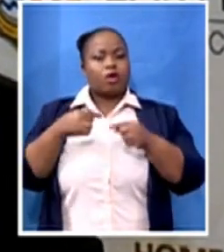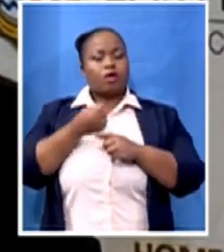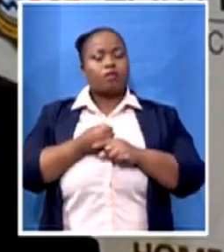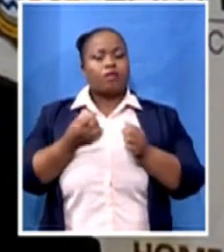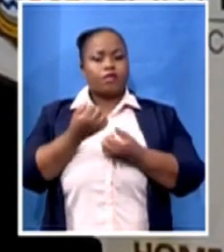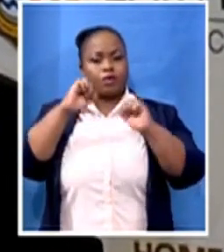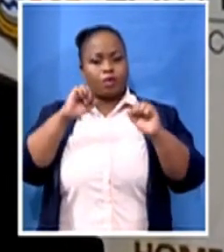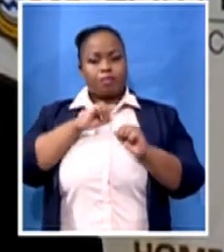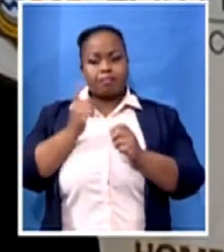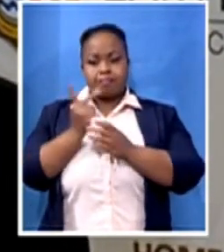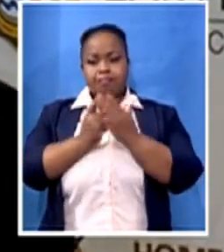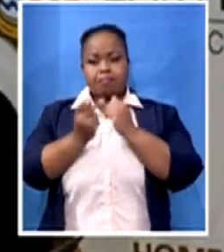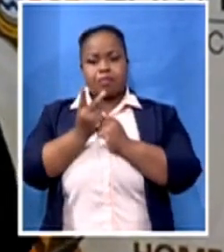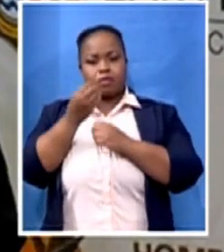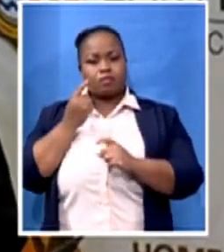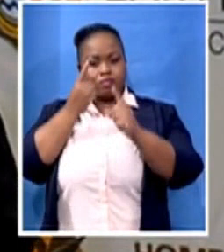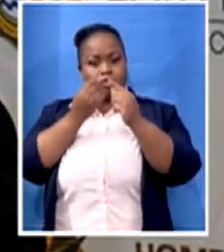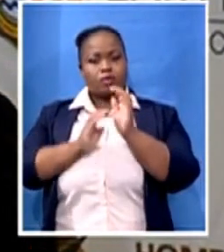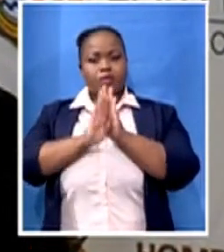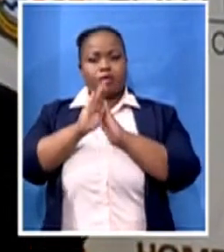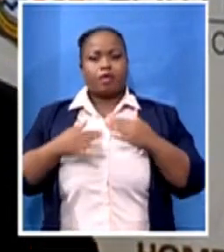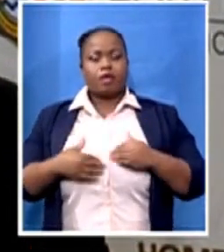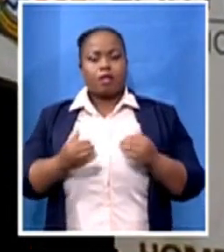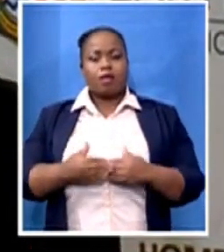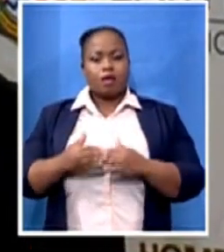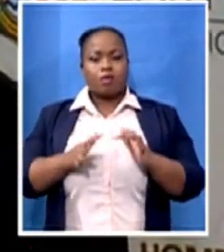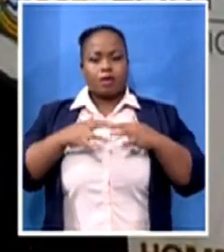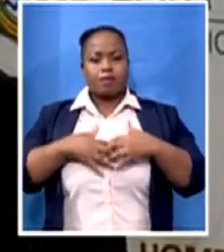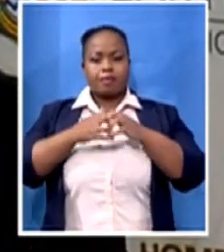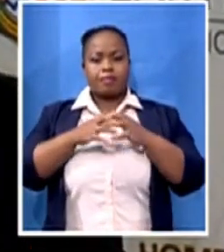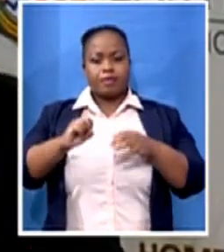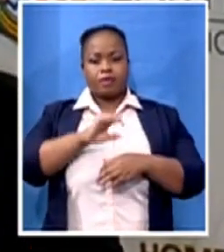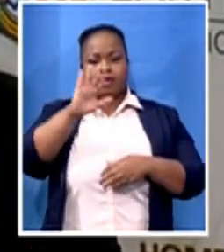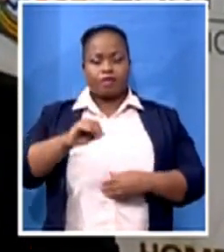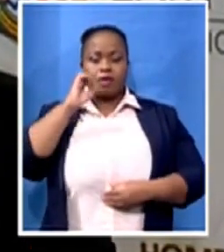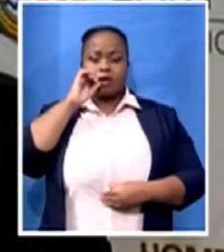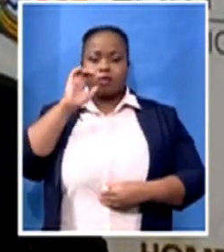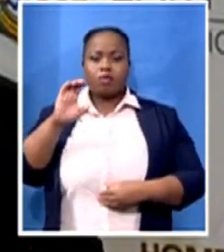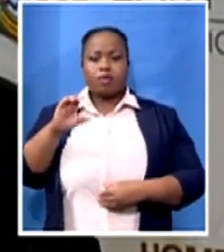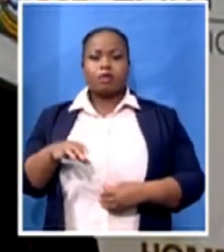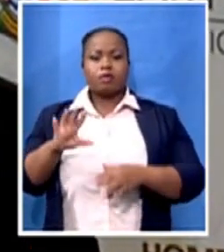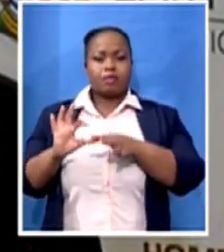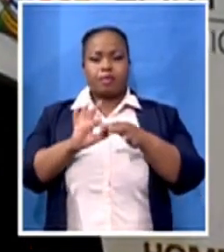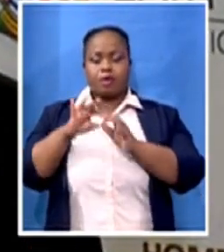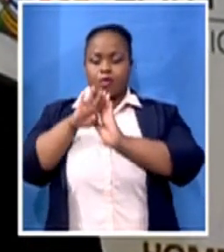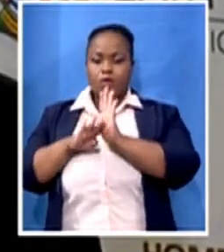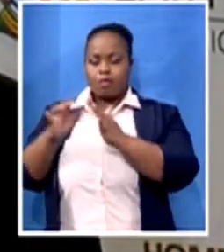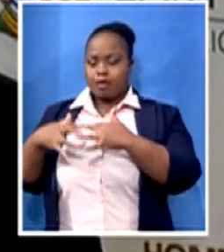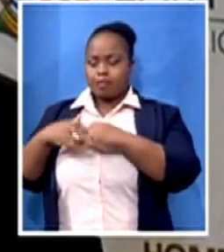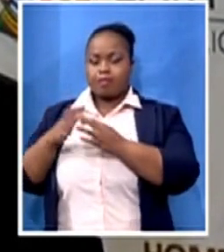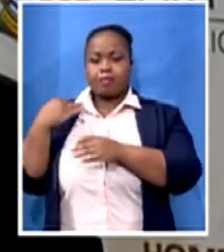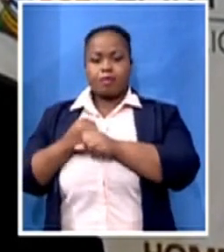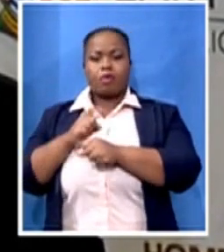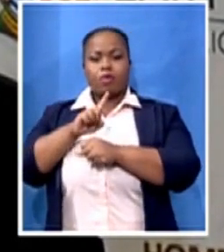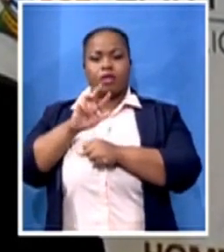since the establishment of the South African Cuban Medical Collaboration Program in 1996. Over 800 South African students